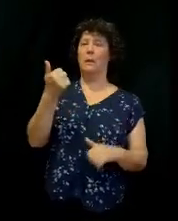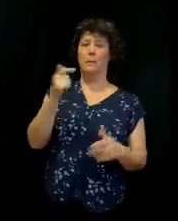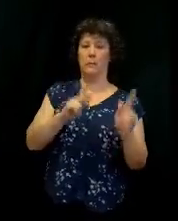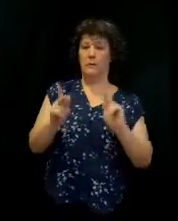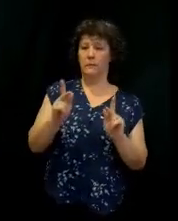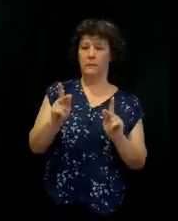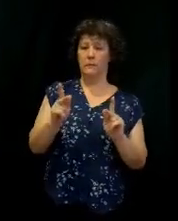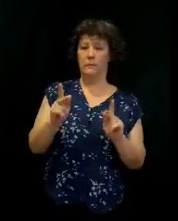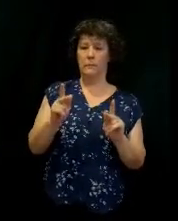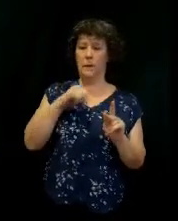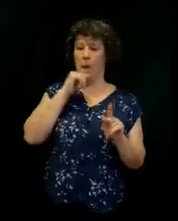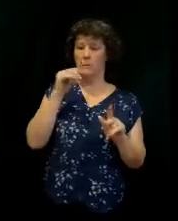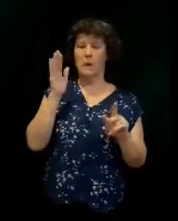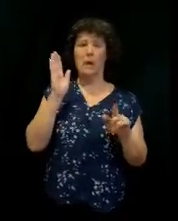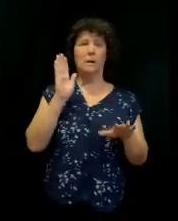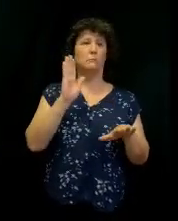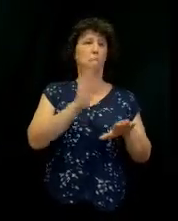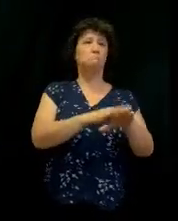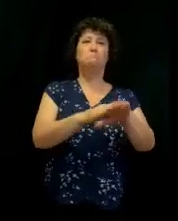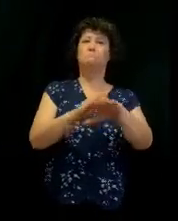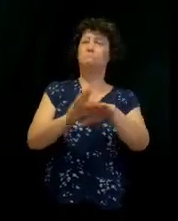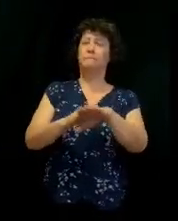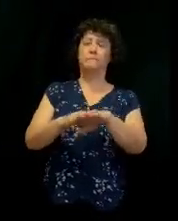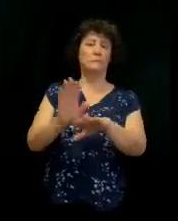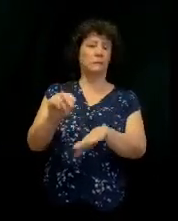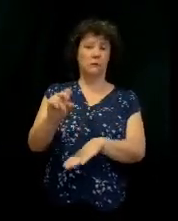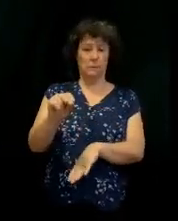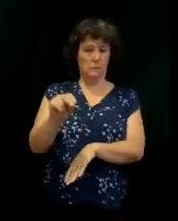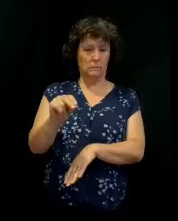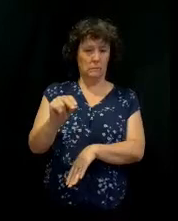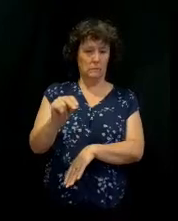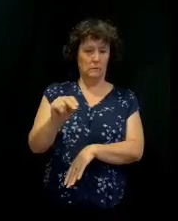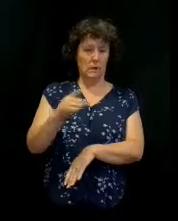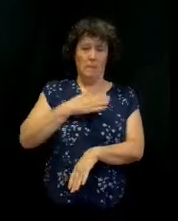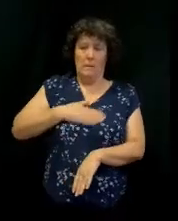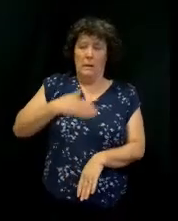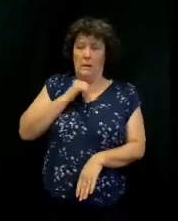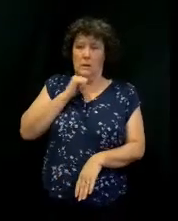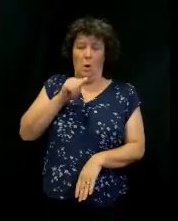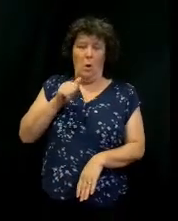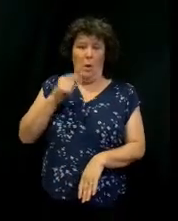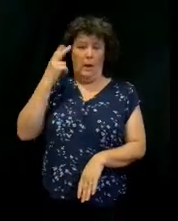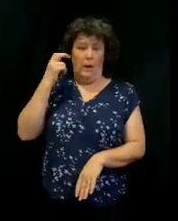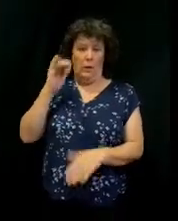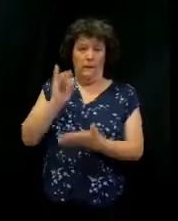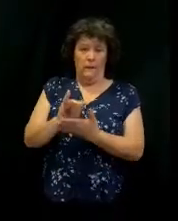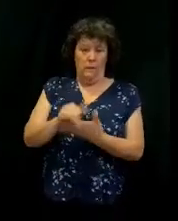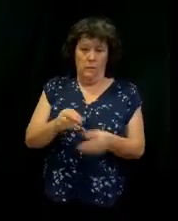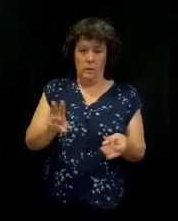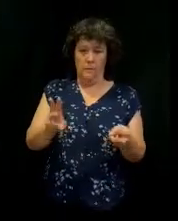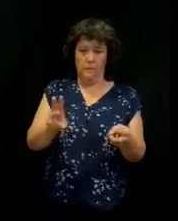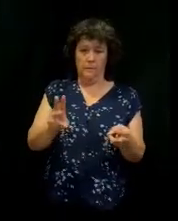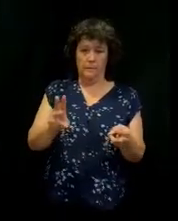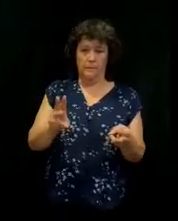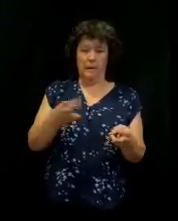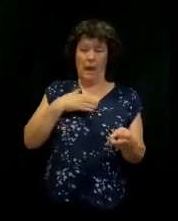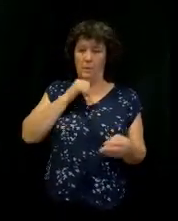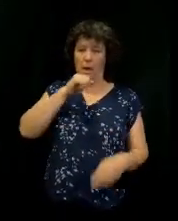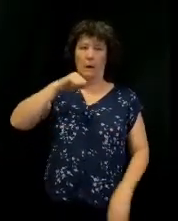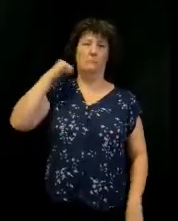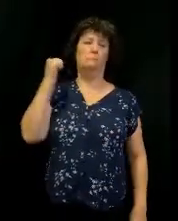I'm not getting on anybody. I'm not getting on anybody. Please don't, please hit my heart today. I am not the guy that has the hammer.